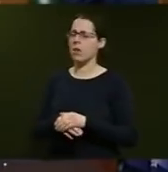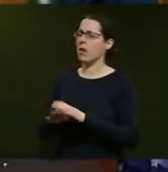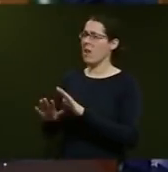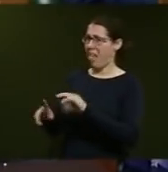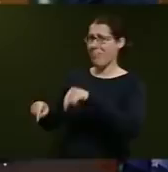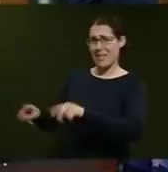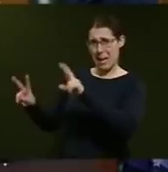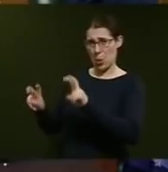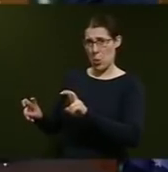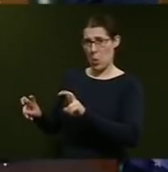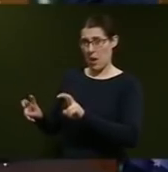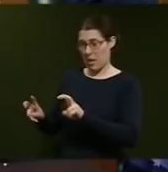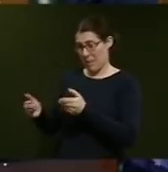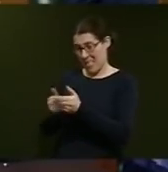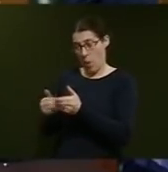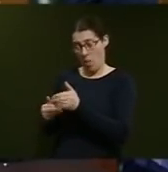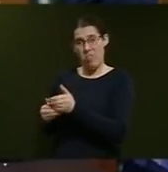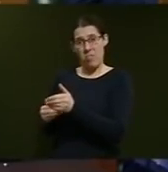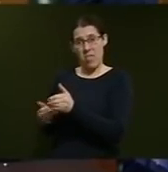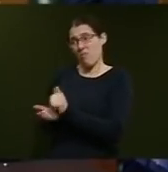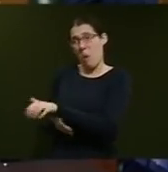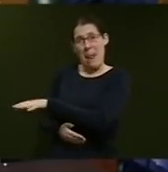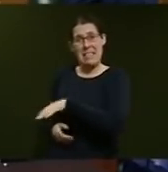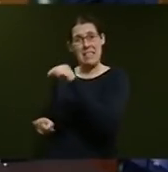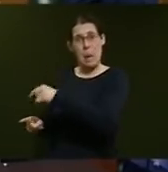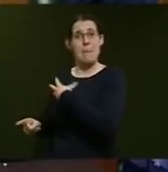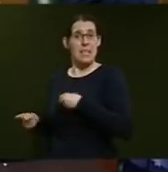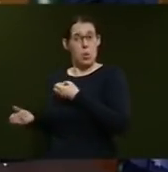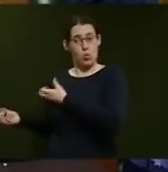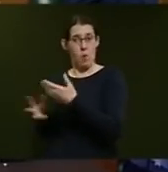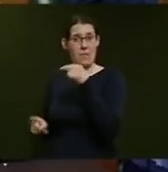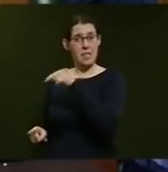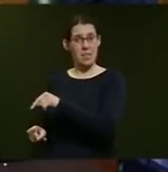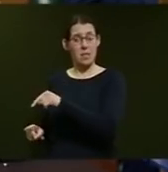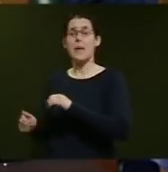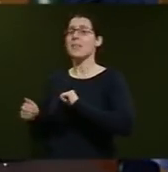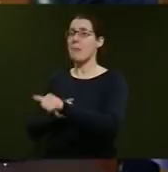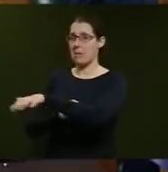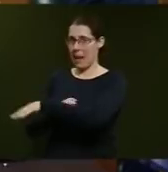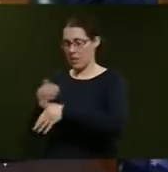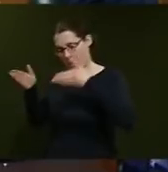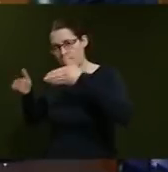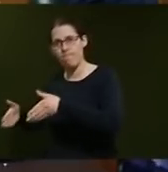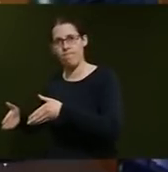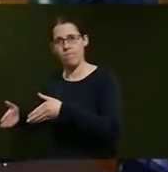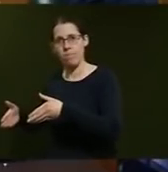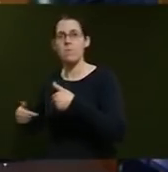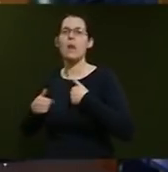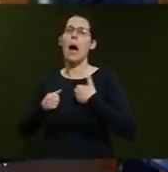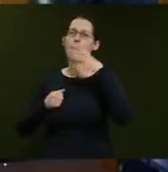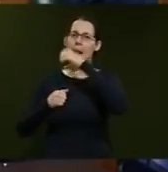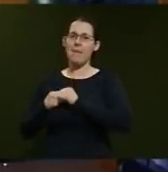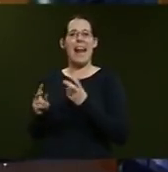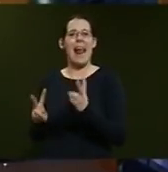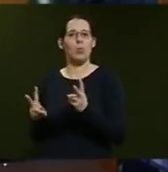is being dealt with, rightly so, by Ministerial Services. That is the best place for it to be dealt with. I believe in natural justice.